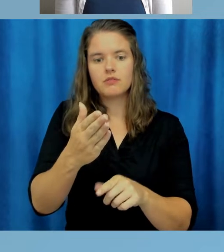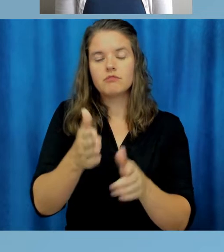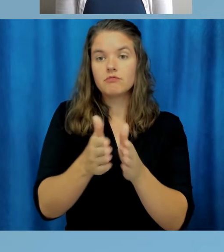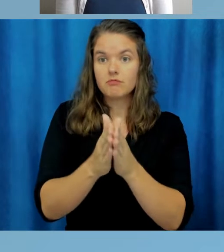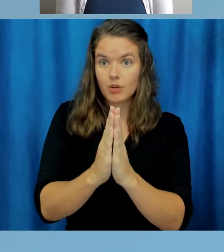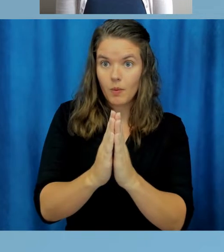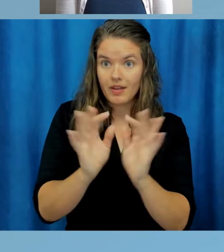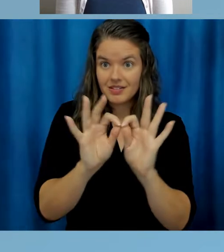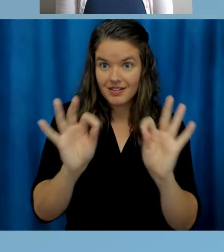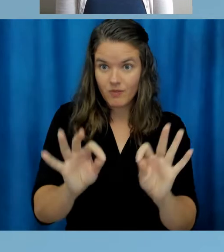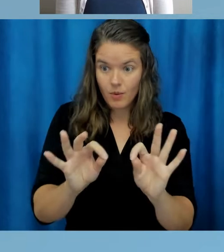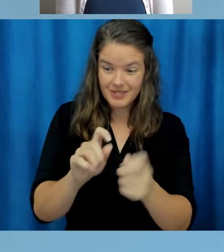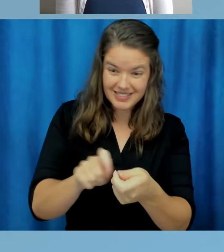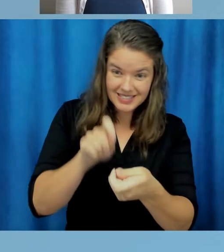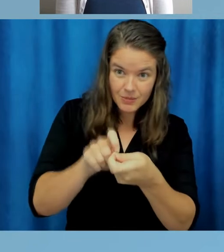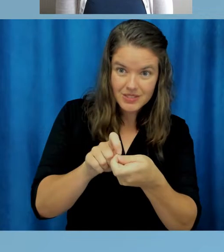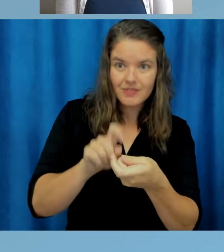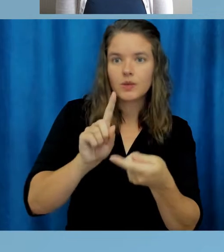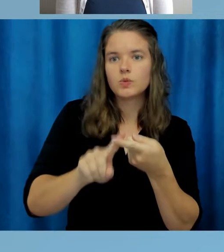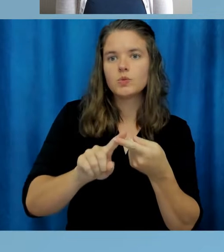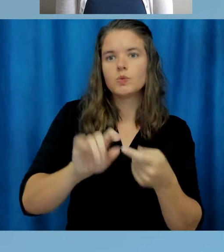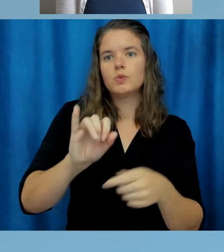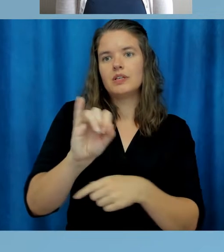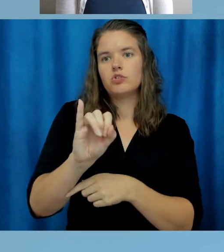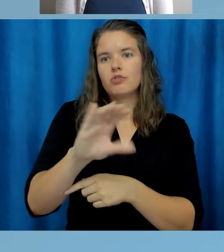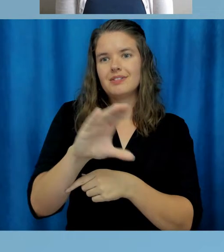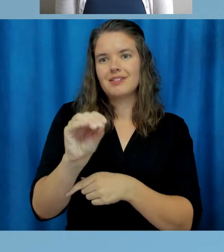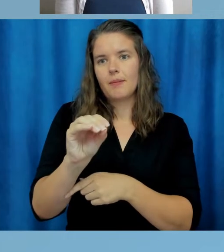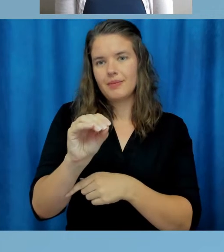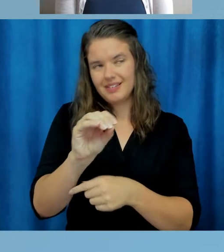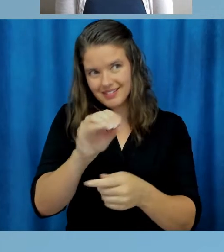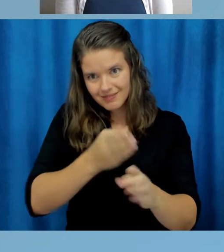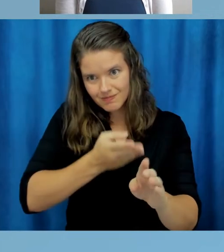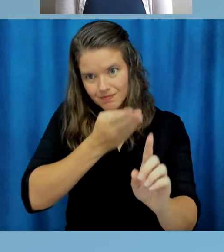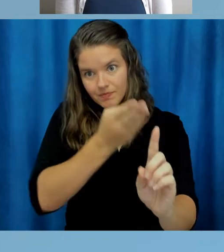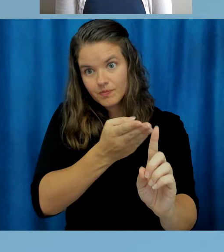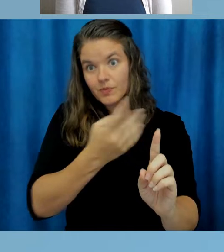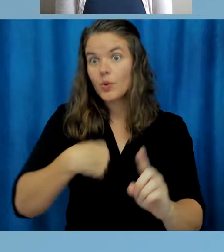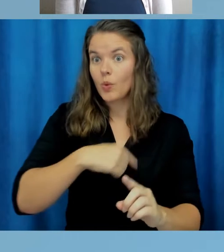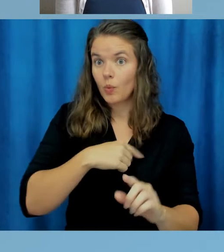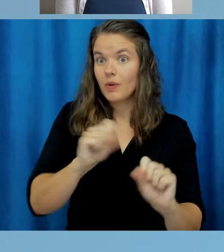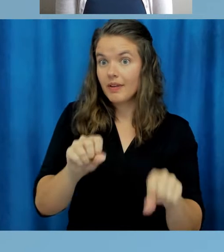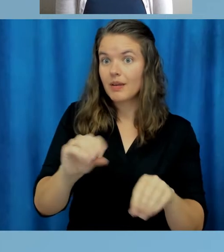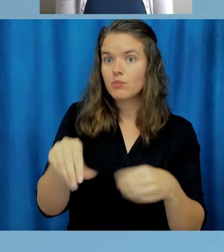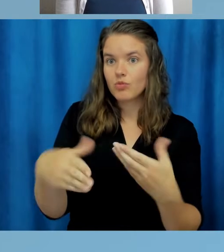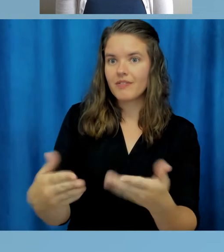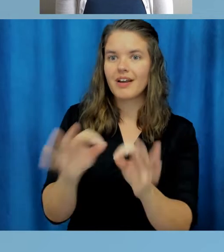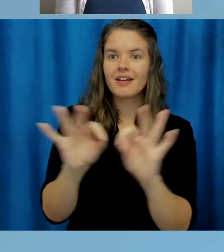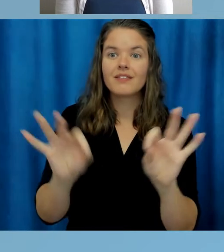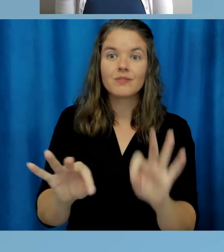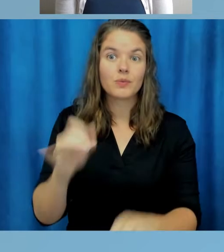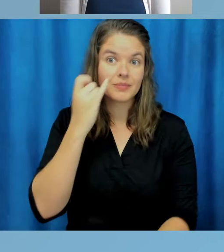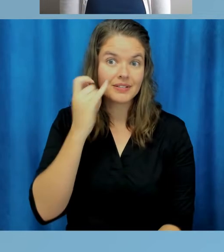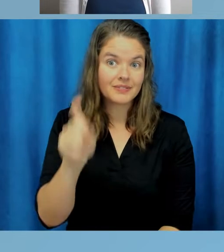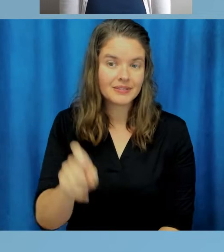to that insurance company to the insurance company. We can provide those forms if needed.